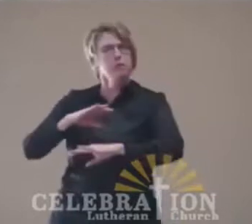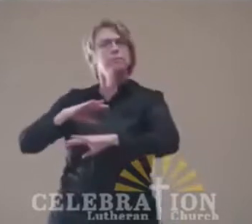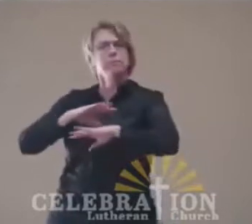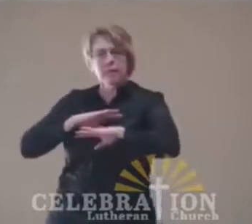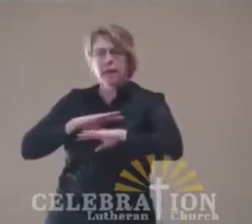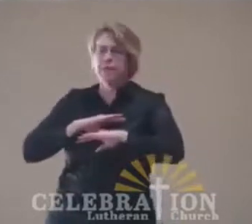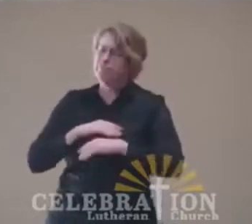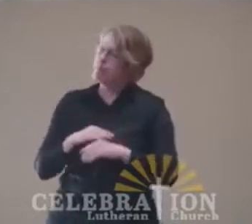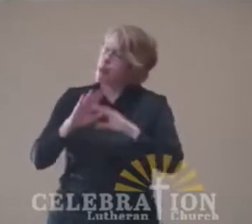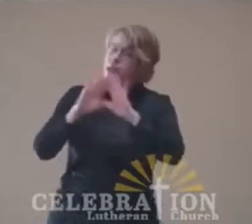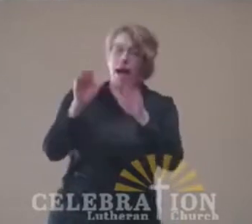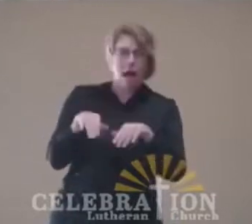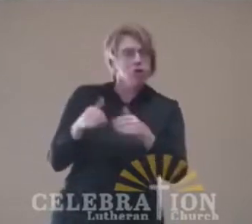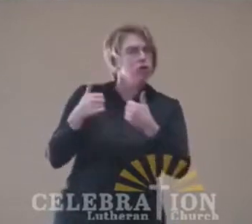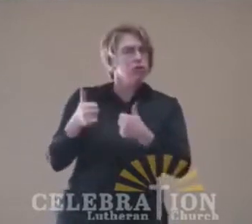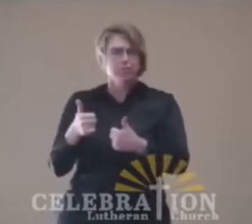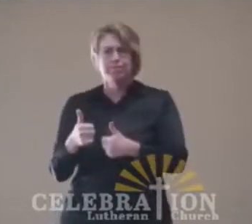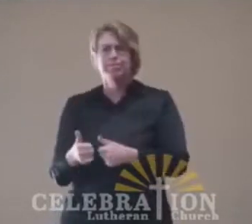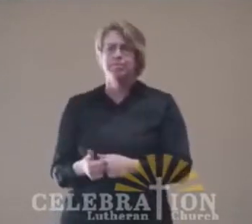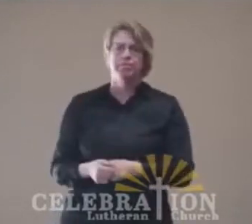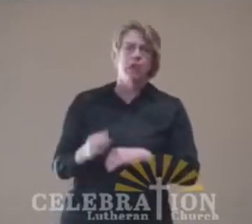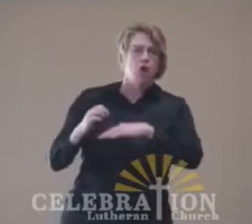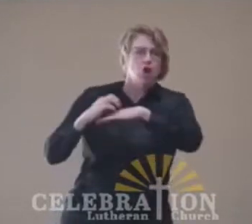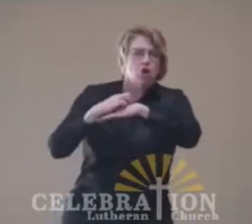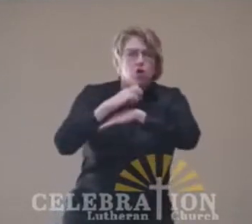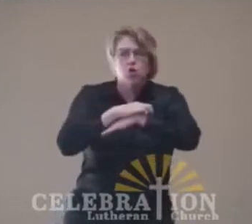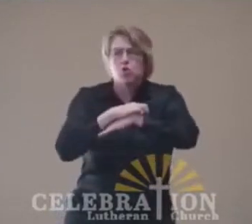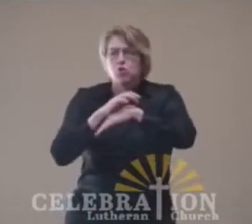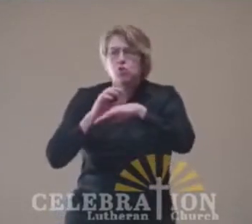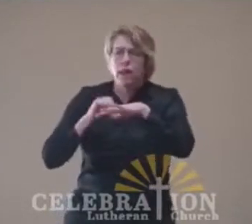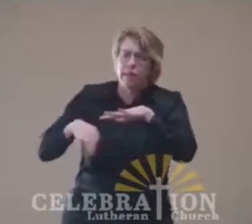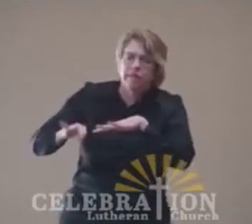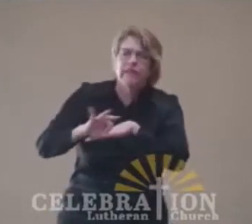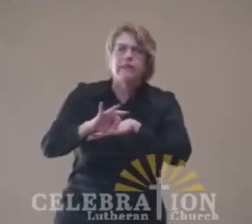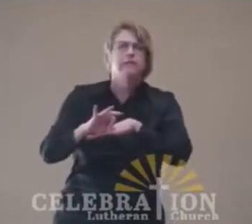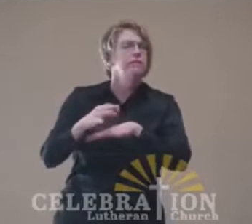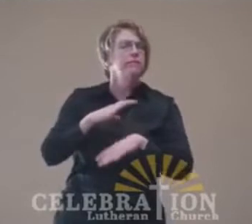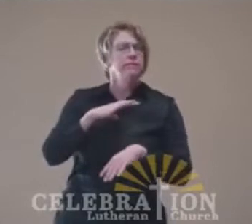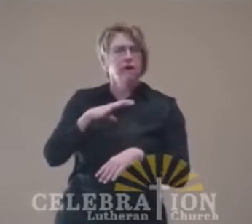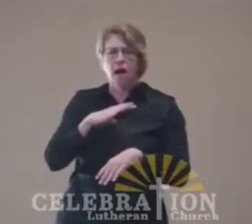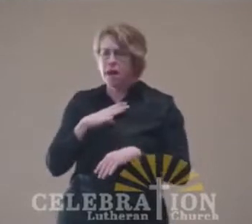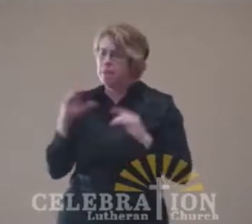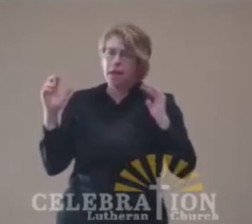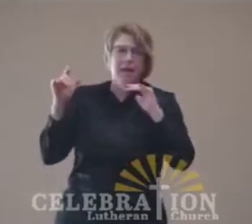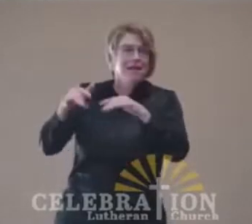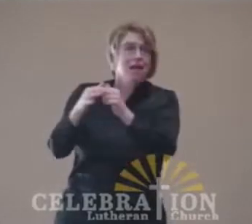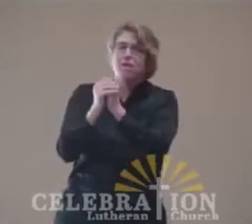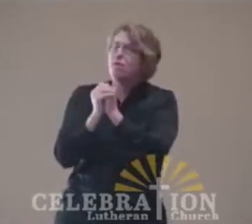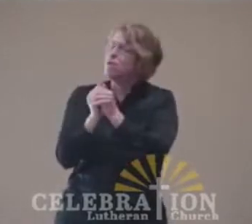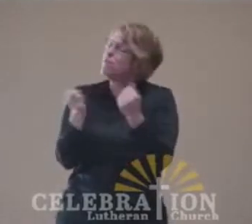right? They had nice houses and vineyards. They were faithful to God. They're gathering regularly for worship.